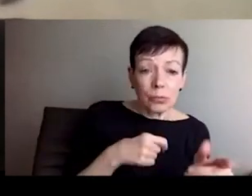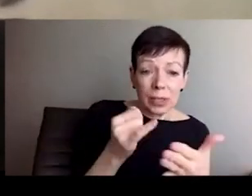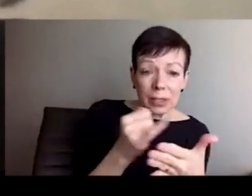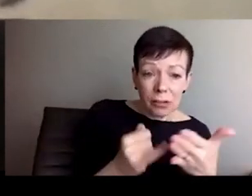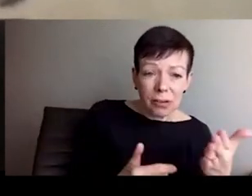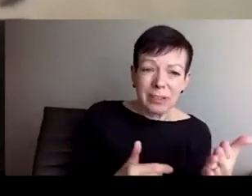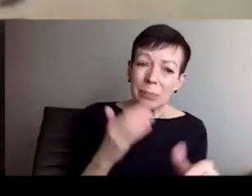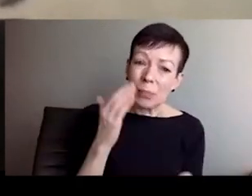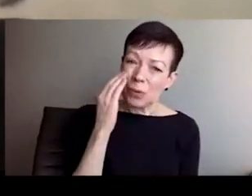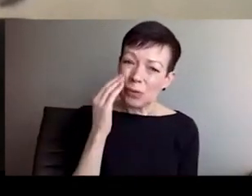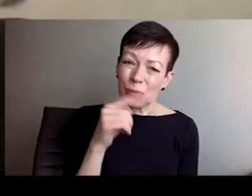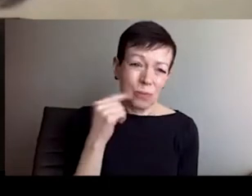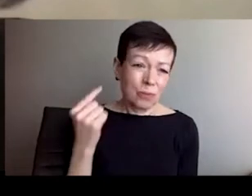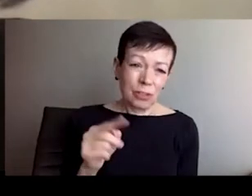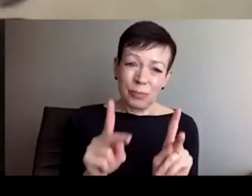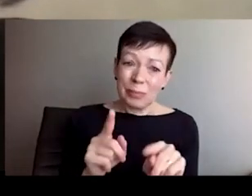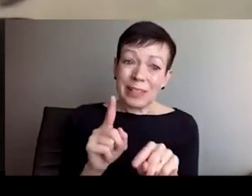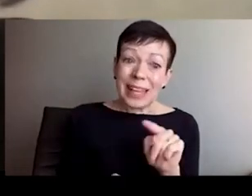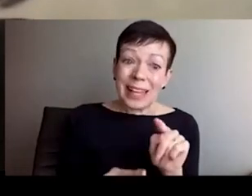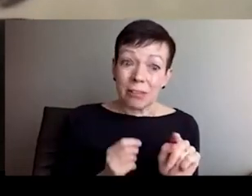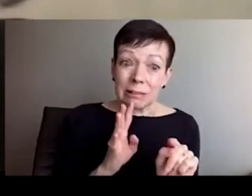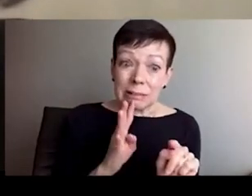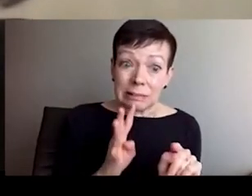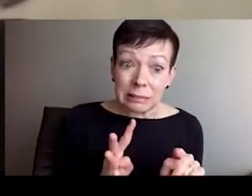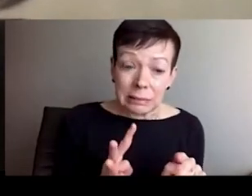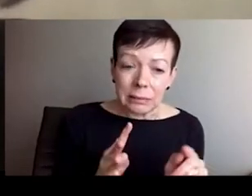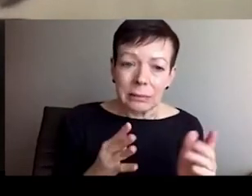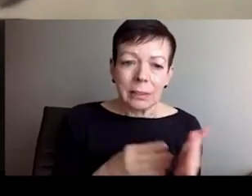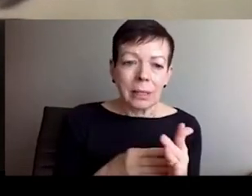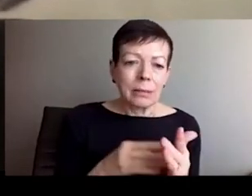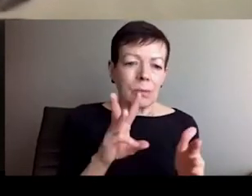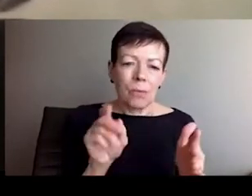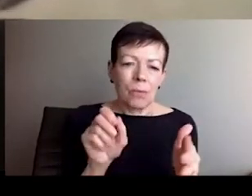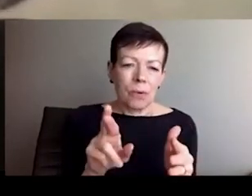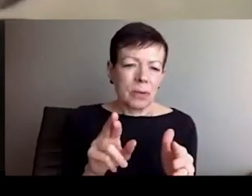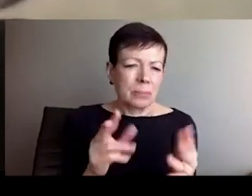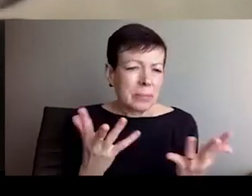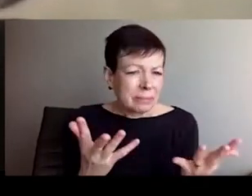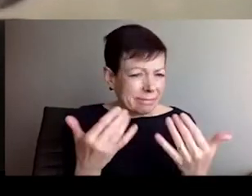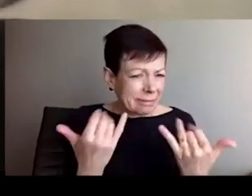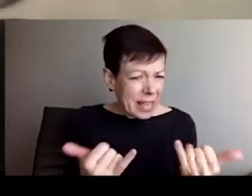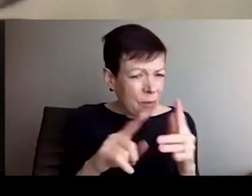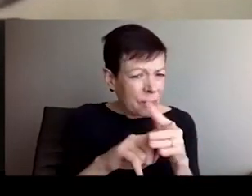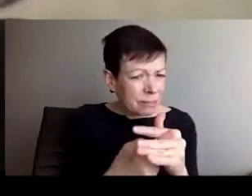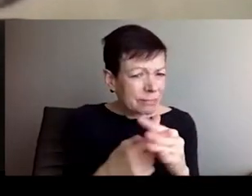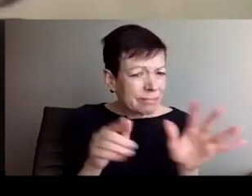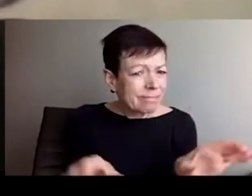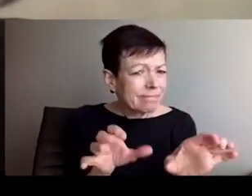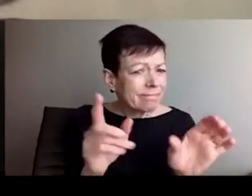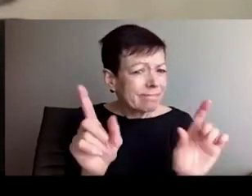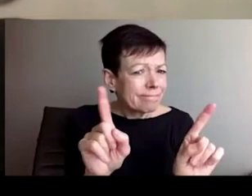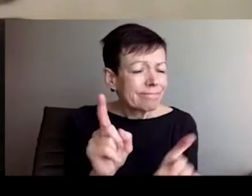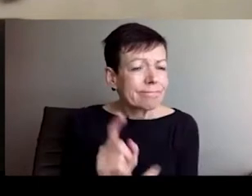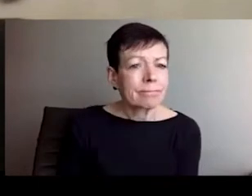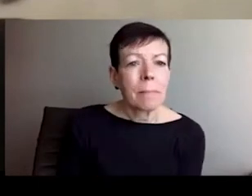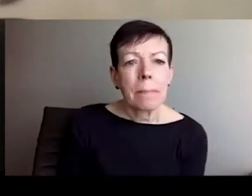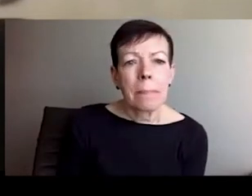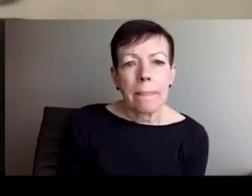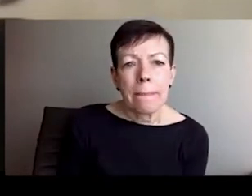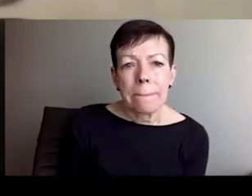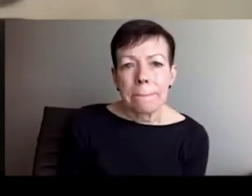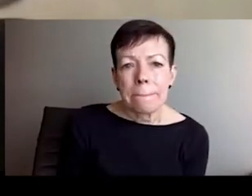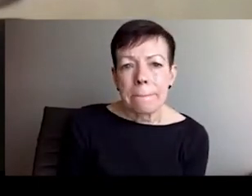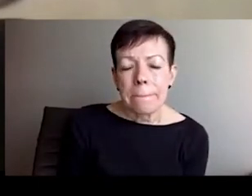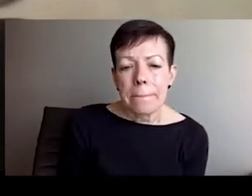The first question. We do not read much in the Western press about any organized reaction of the artistic,